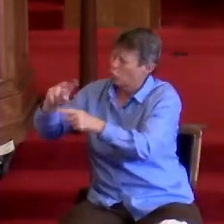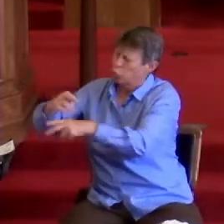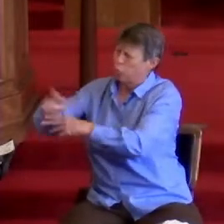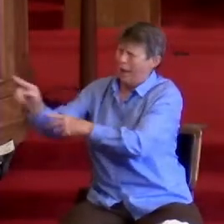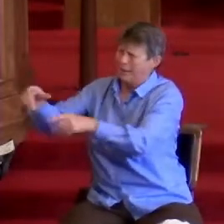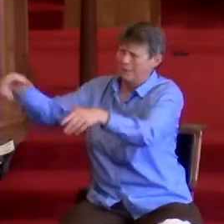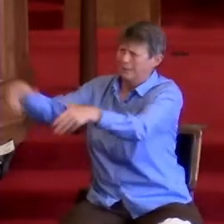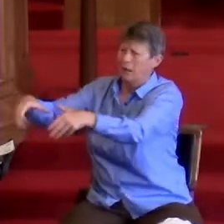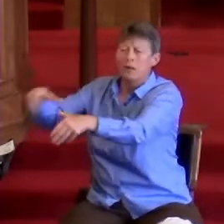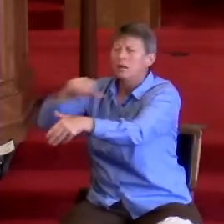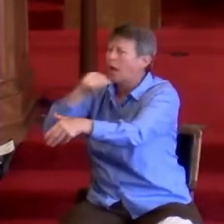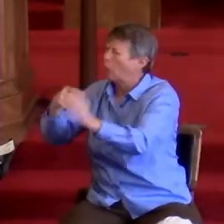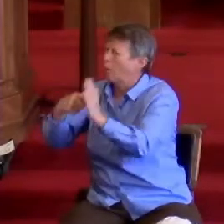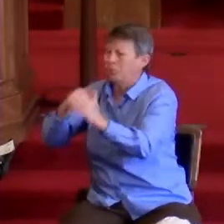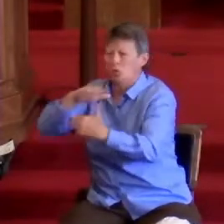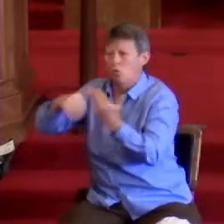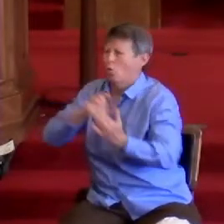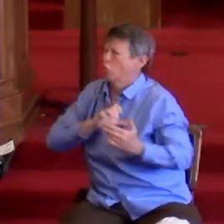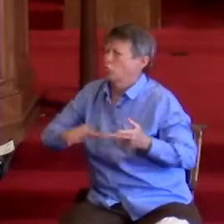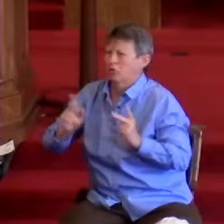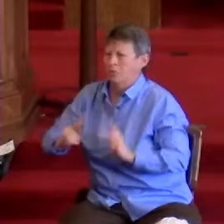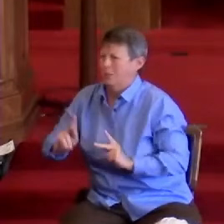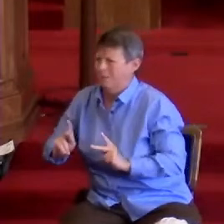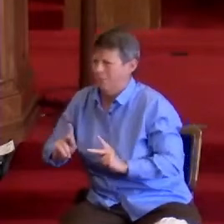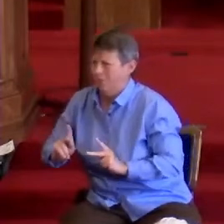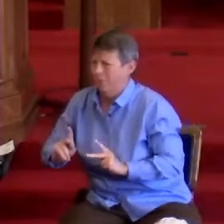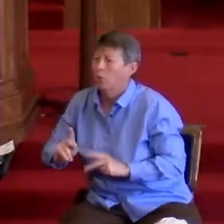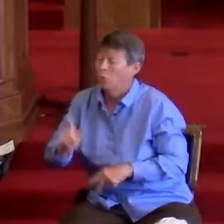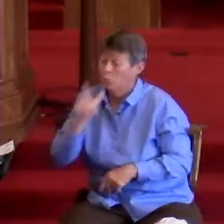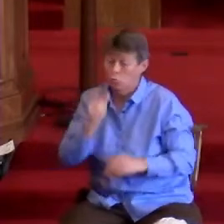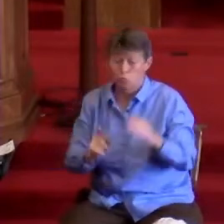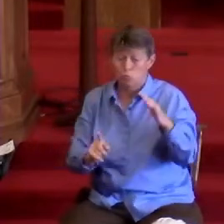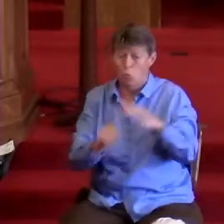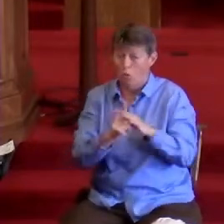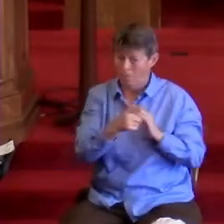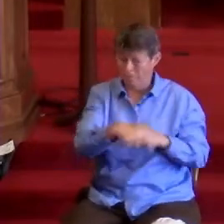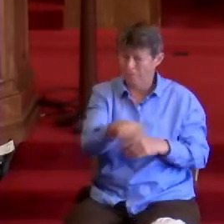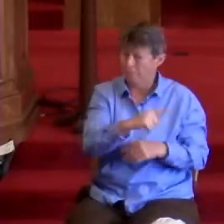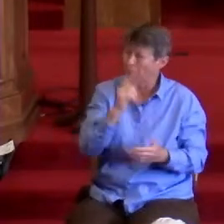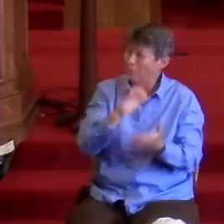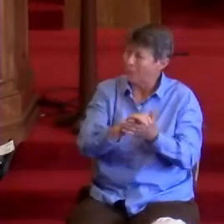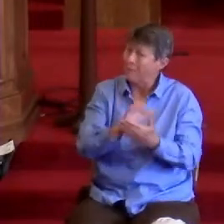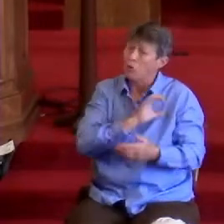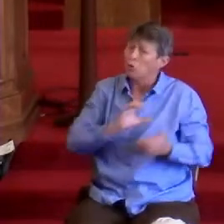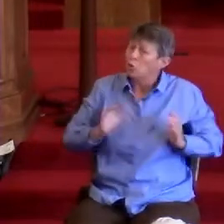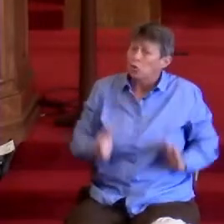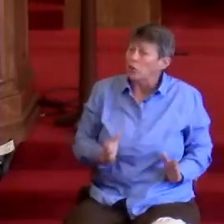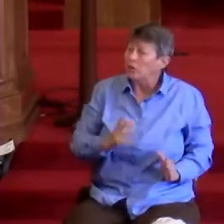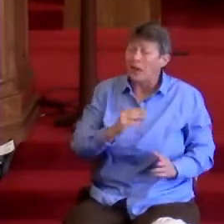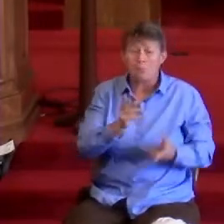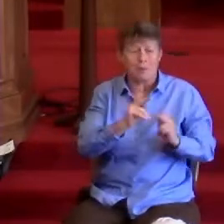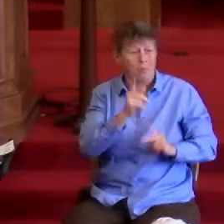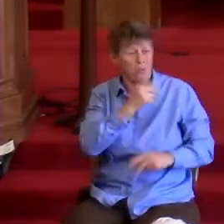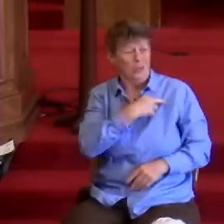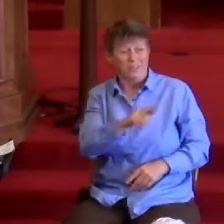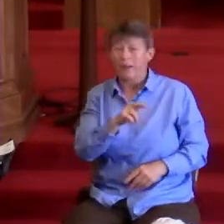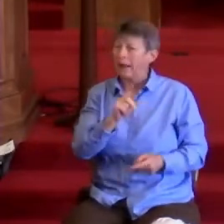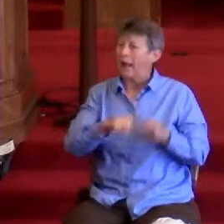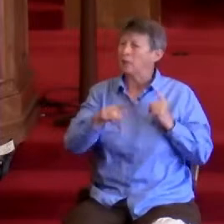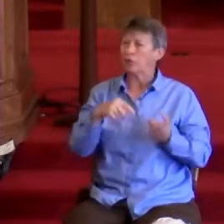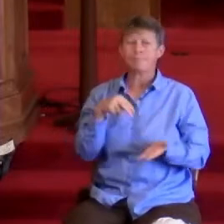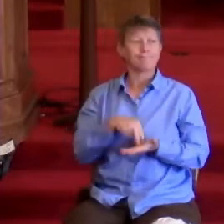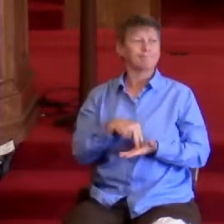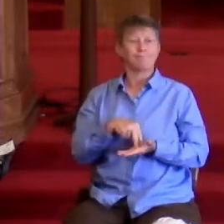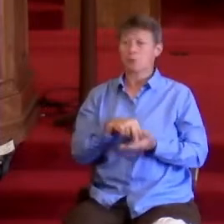Those who showed up believed that Christians and other people of faith can't just stand around watching